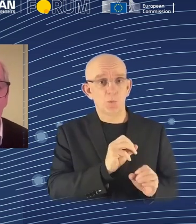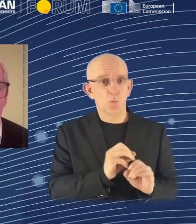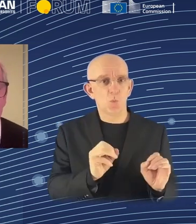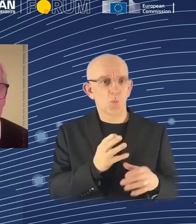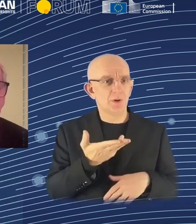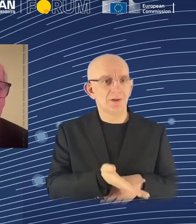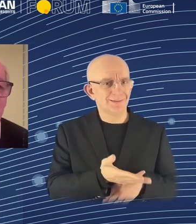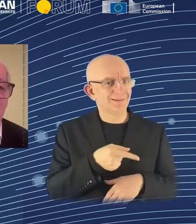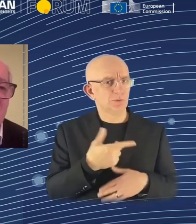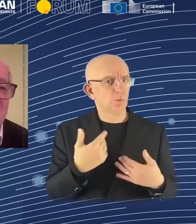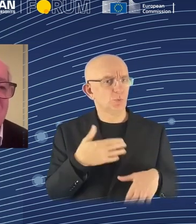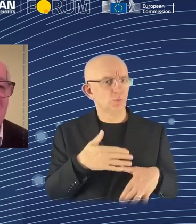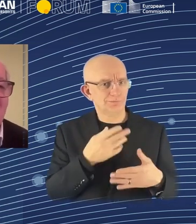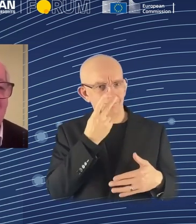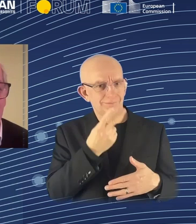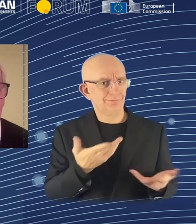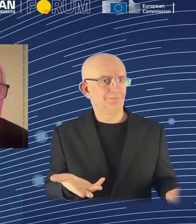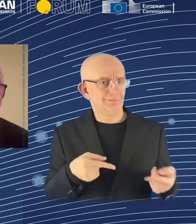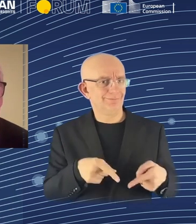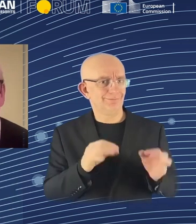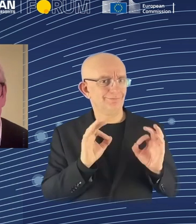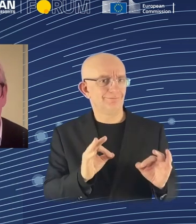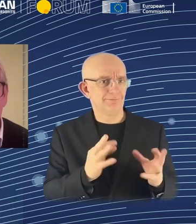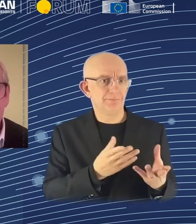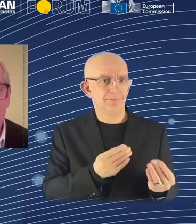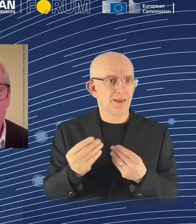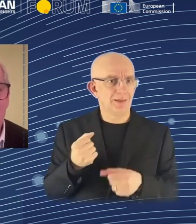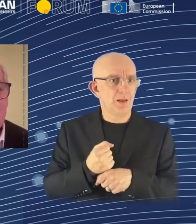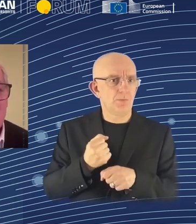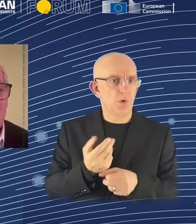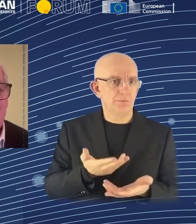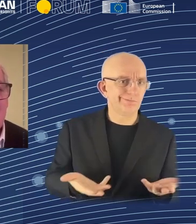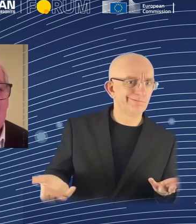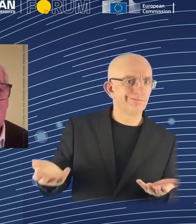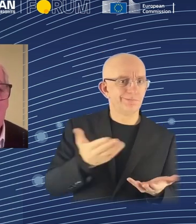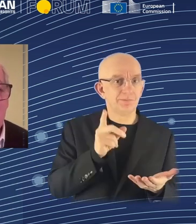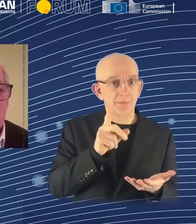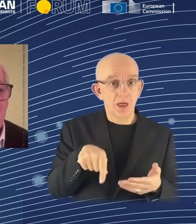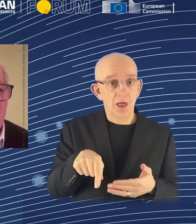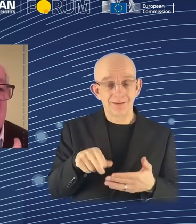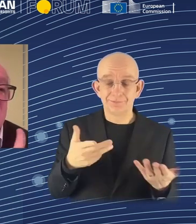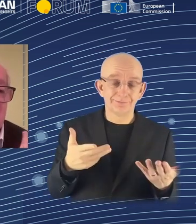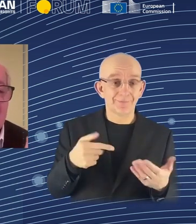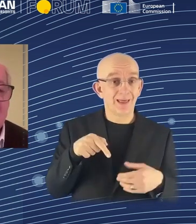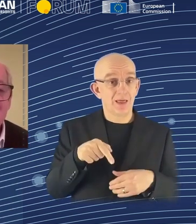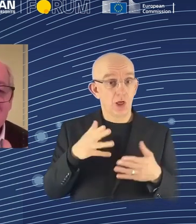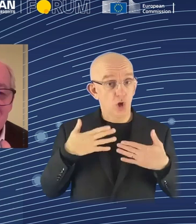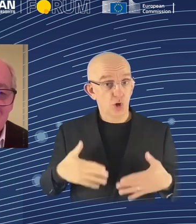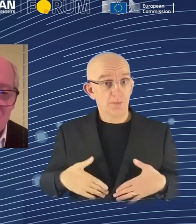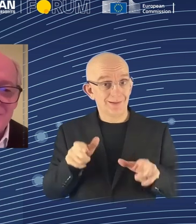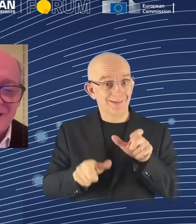of human beings. It would be employment of our twins who are willing to work for nothing. And so the theorem simply